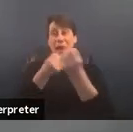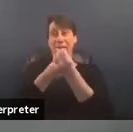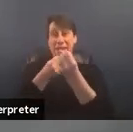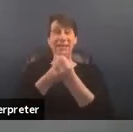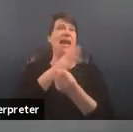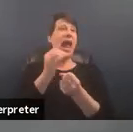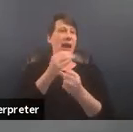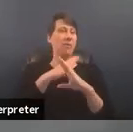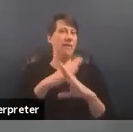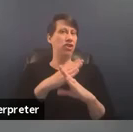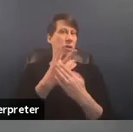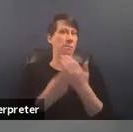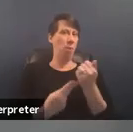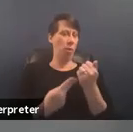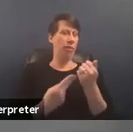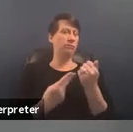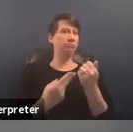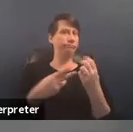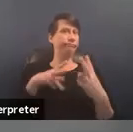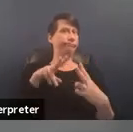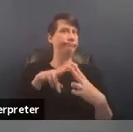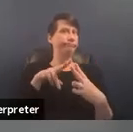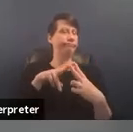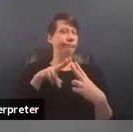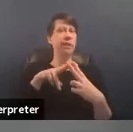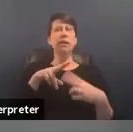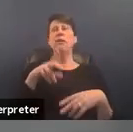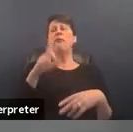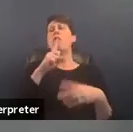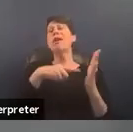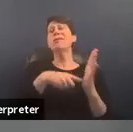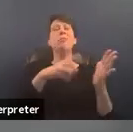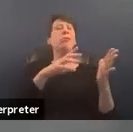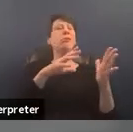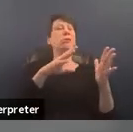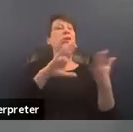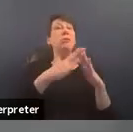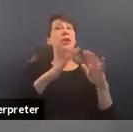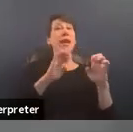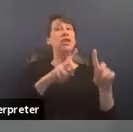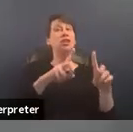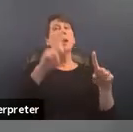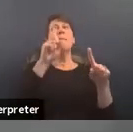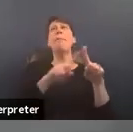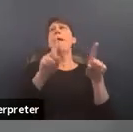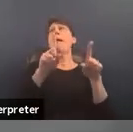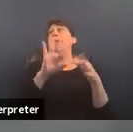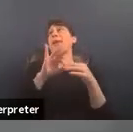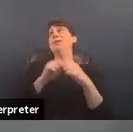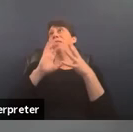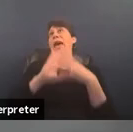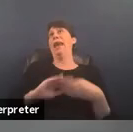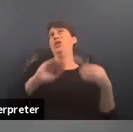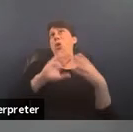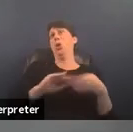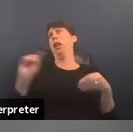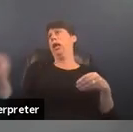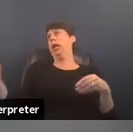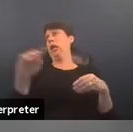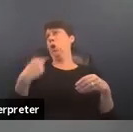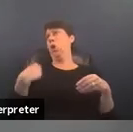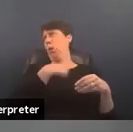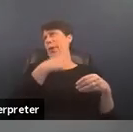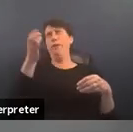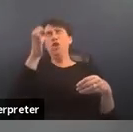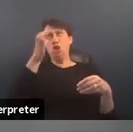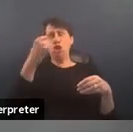prevention activities um such as community education however anecdotally i think we know um and i certainly know from my own